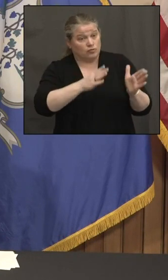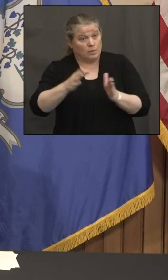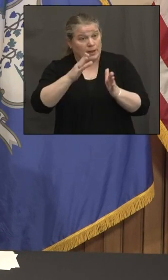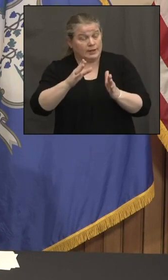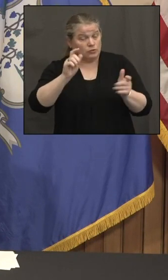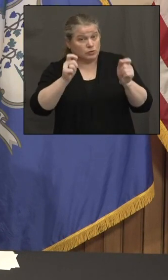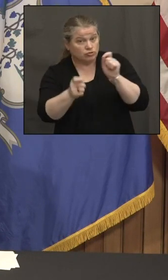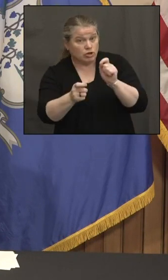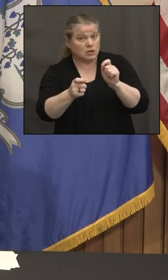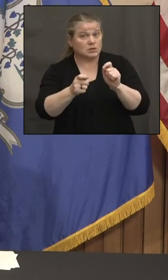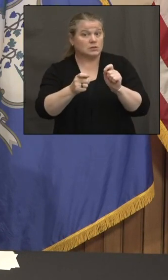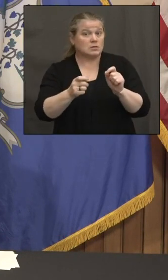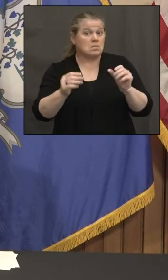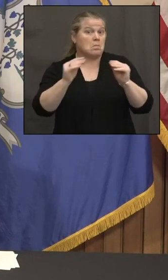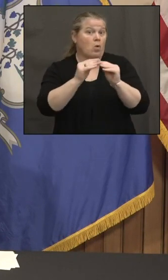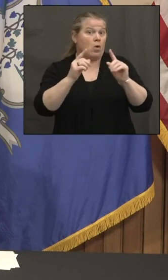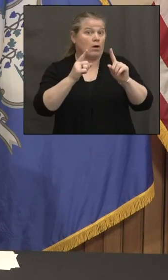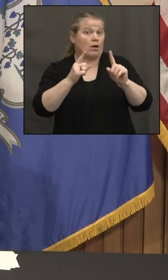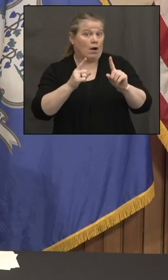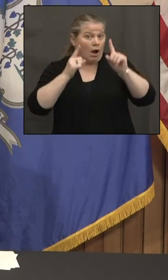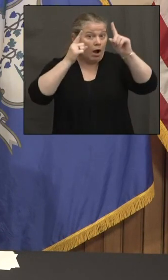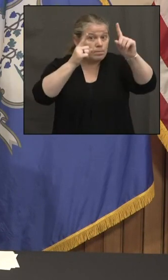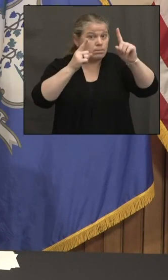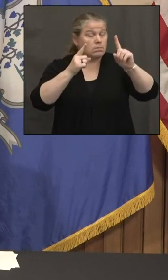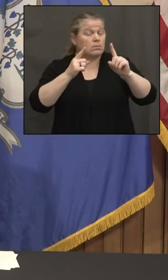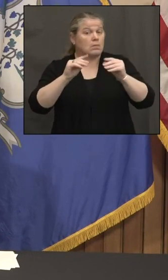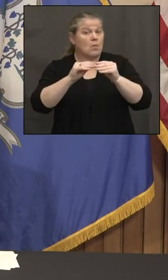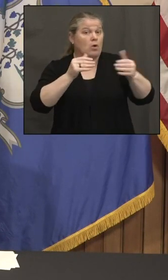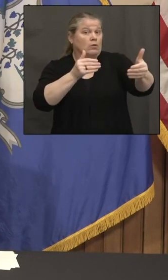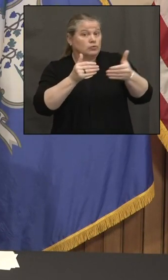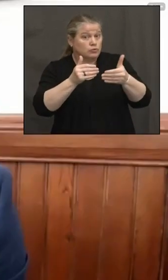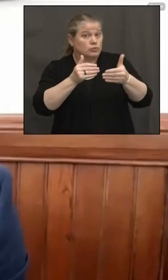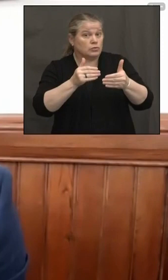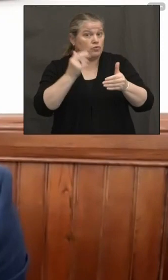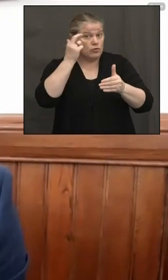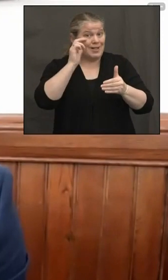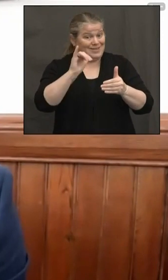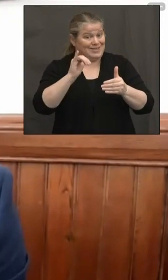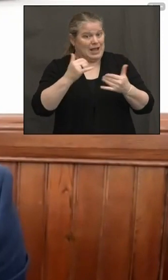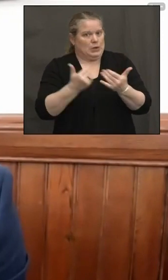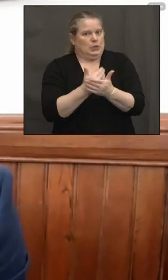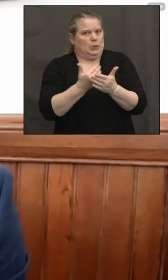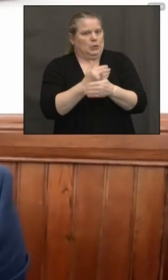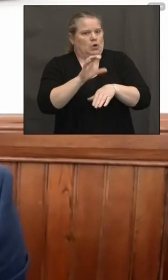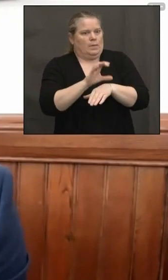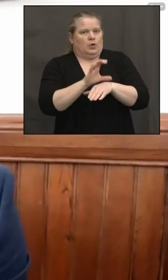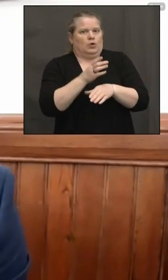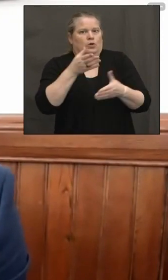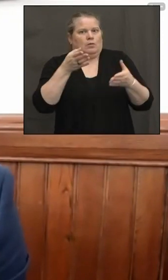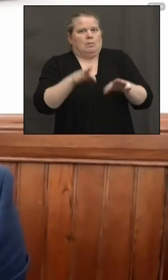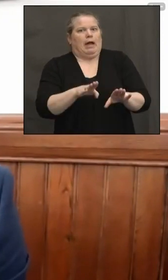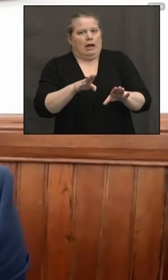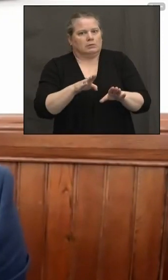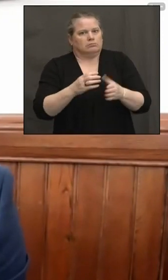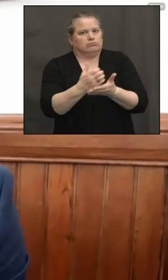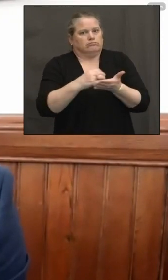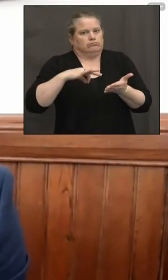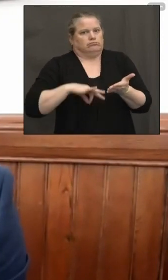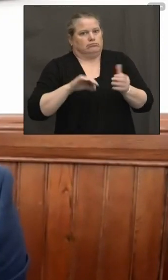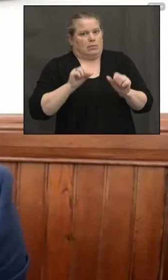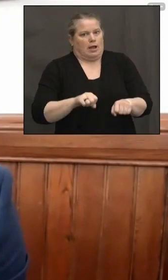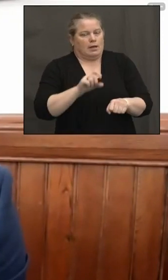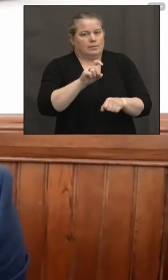realizing that revenue? We will be doing that review, um, as it, um, and be able to provide that as part of a